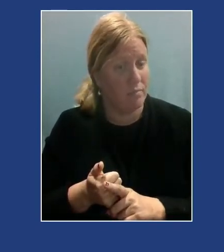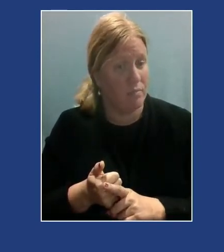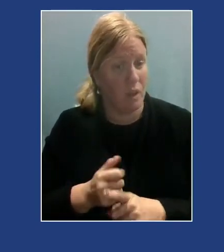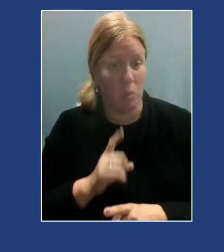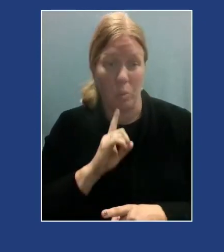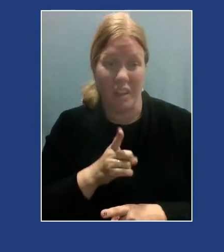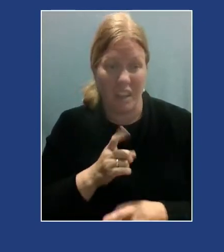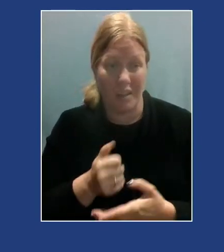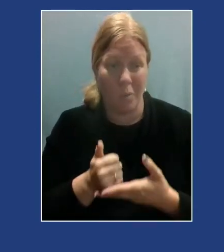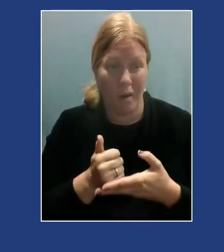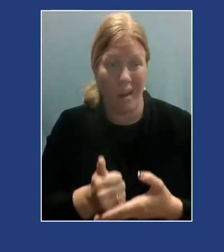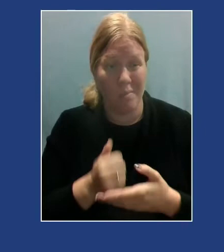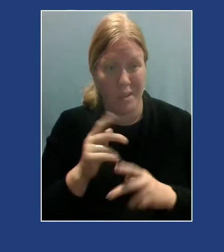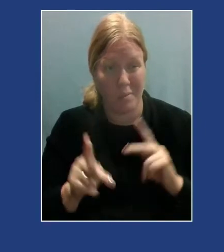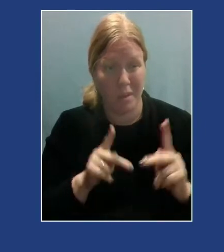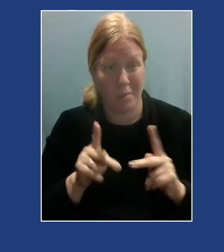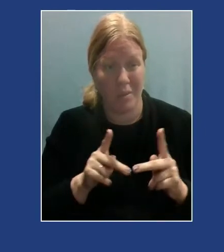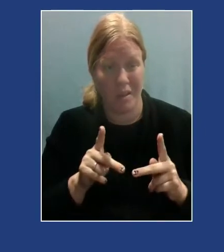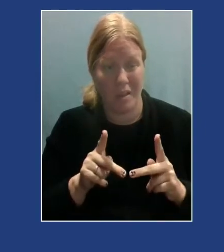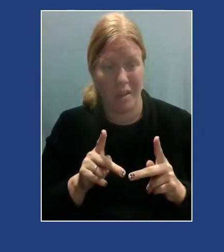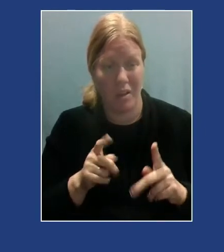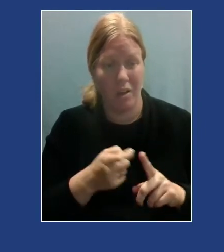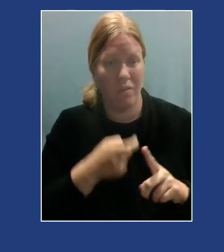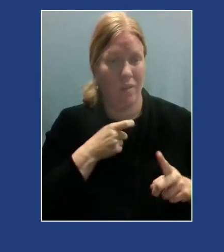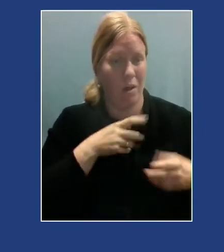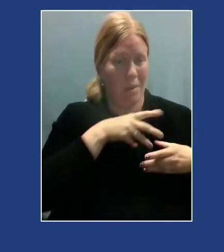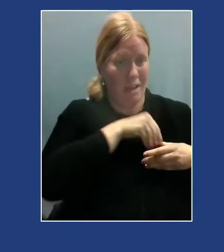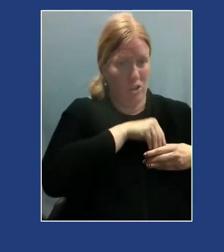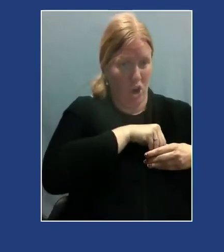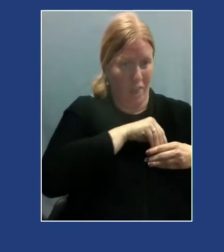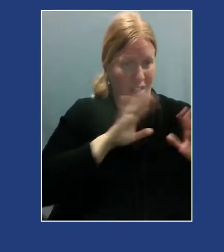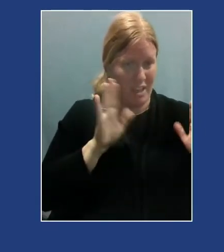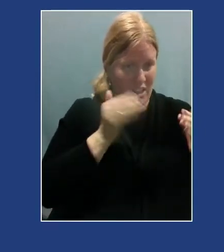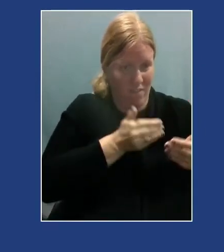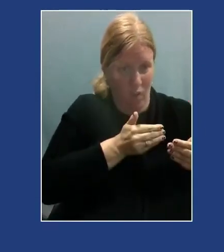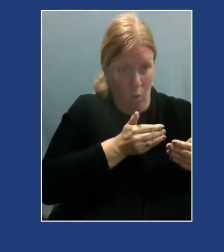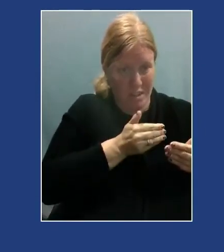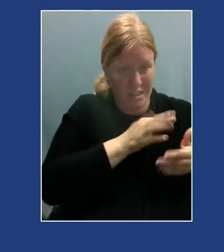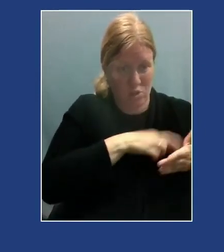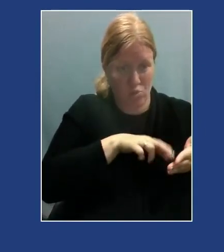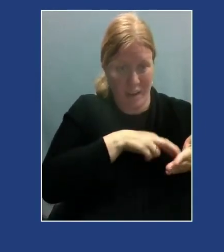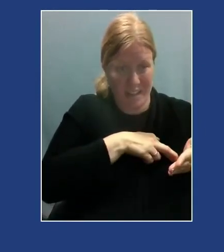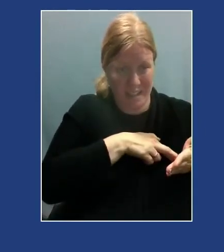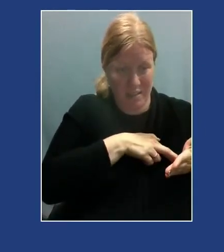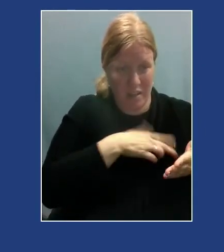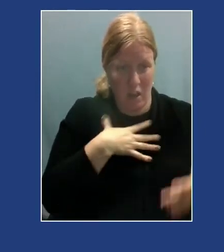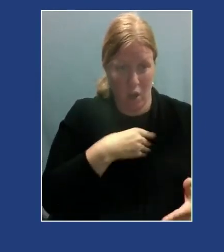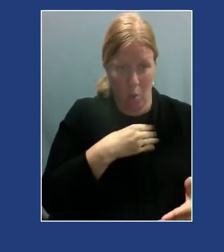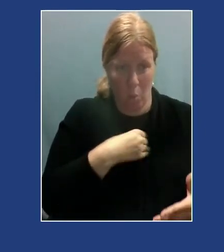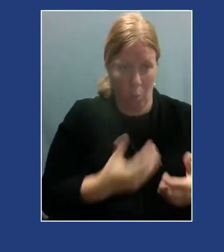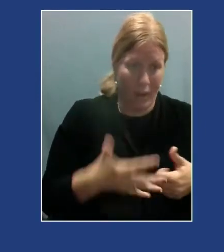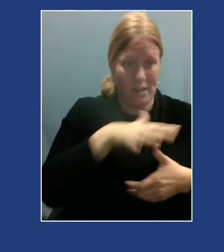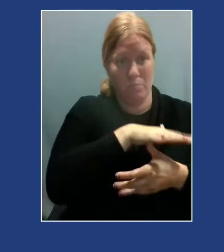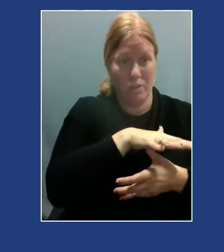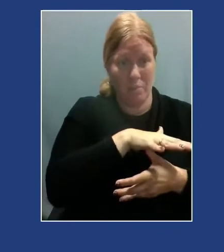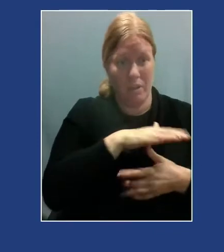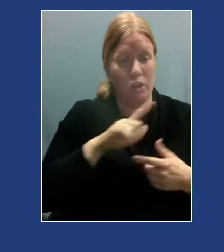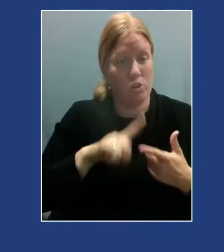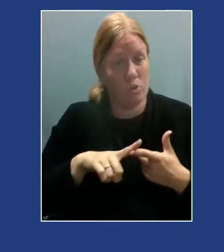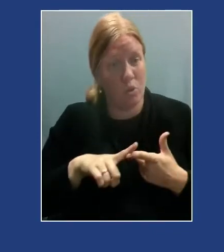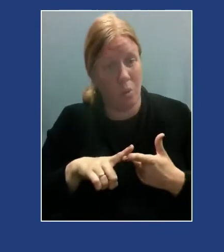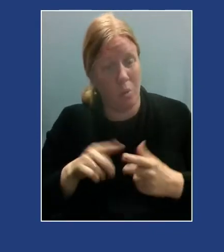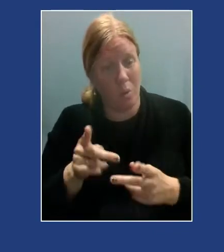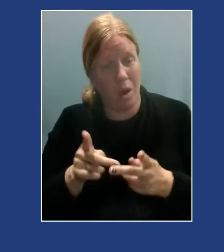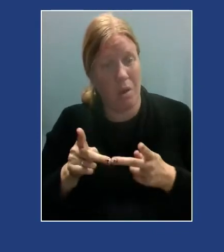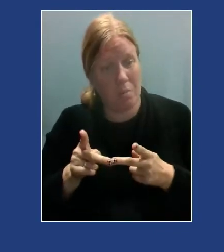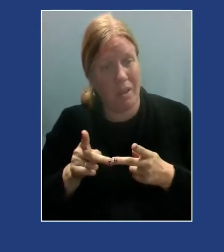move from a place of internalized colonization and internalized racism and white supremacy to a place of, again, being